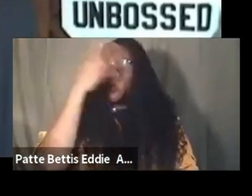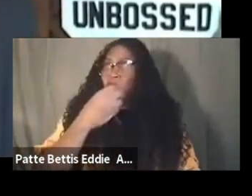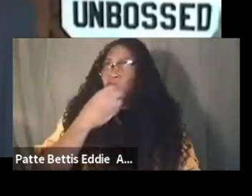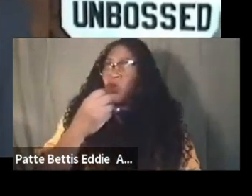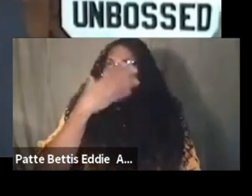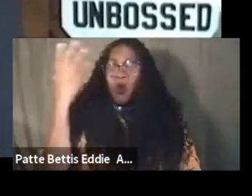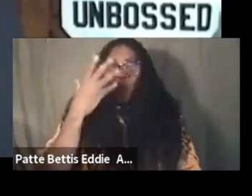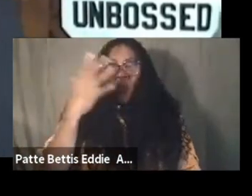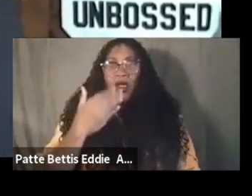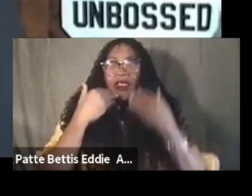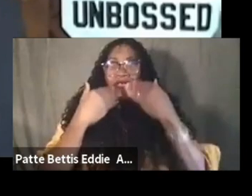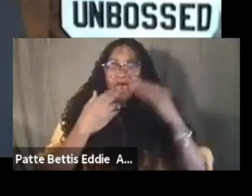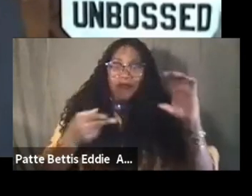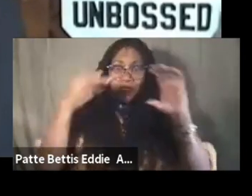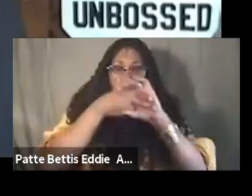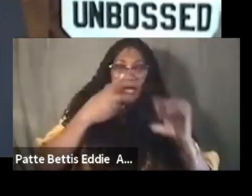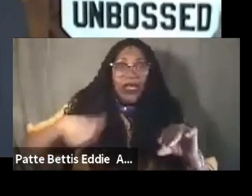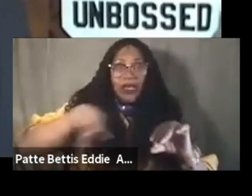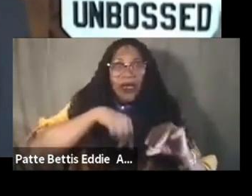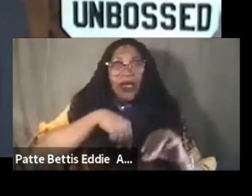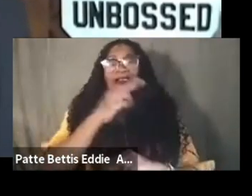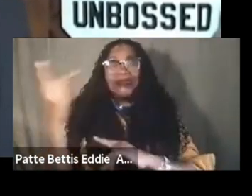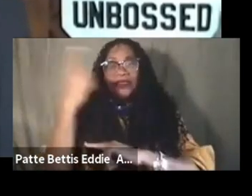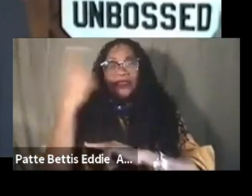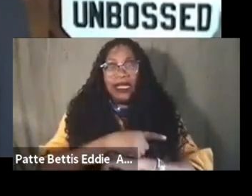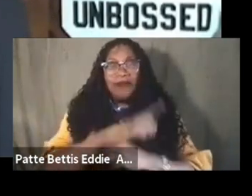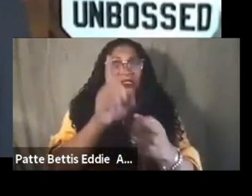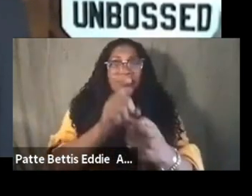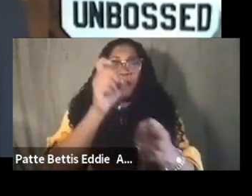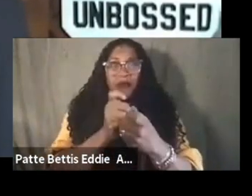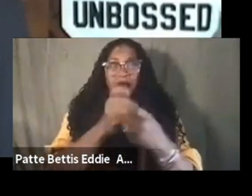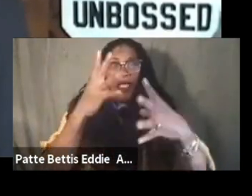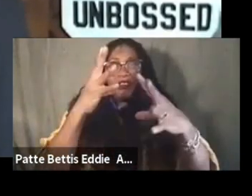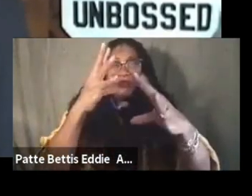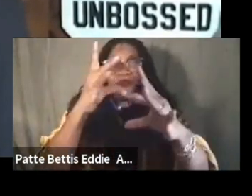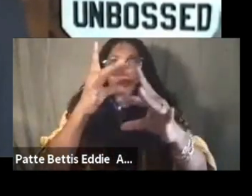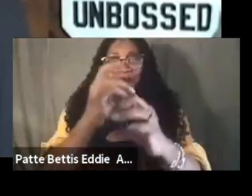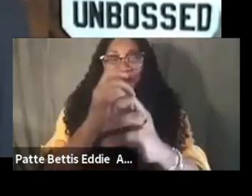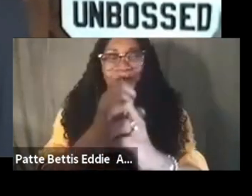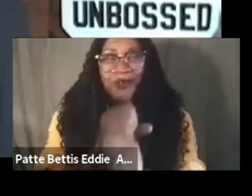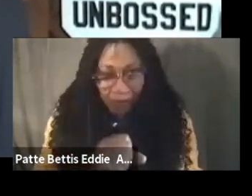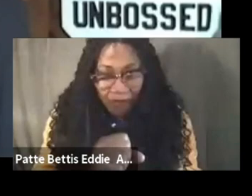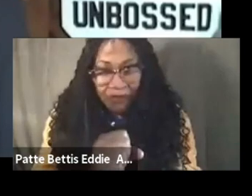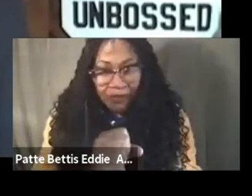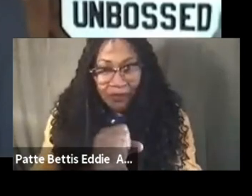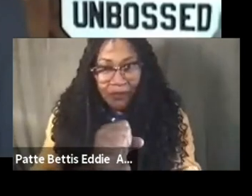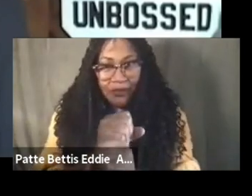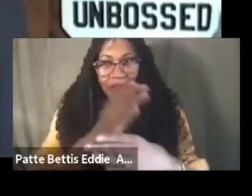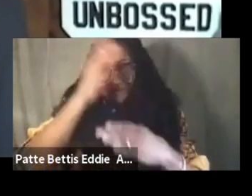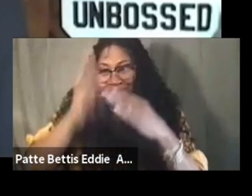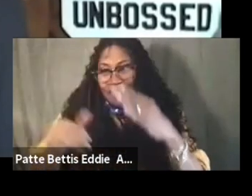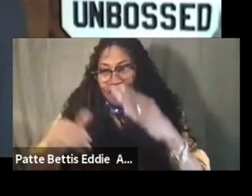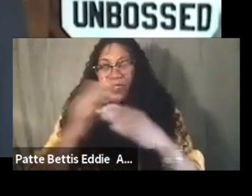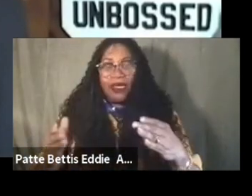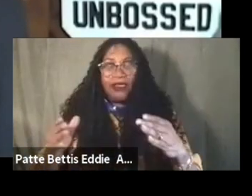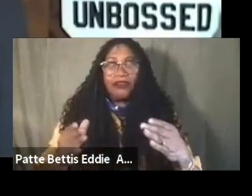to join us today and that's a perfect way to sum up things this wonderful discussion that we've had today thinking about centering our bodies bringing